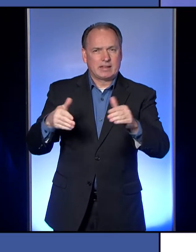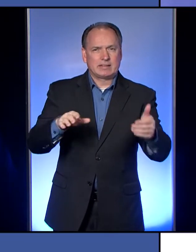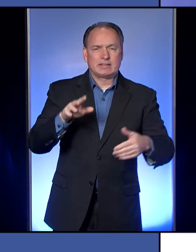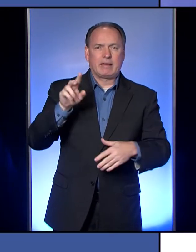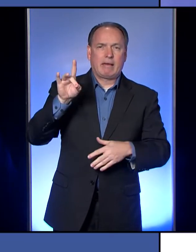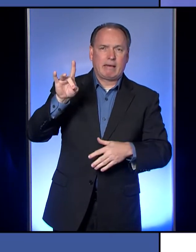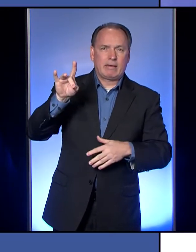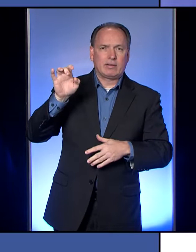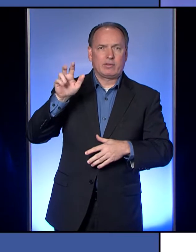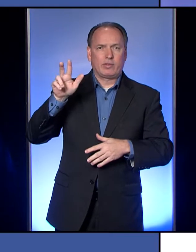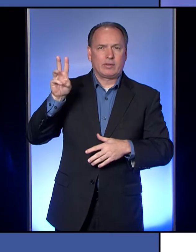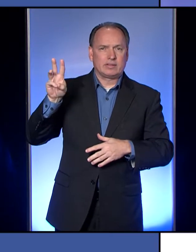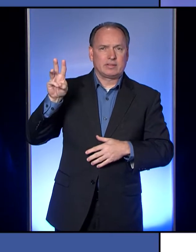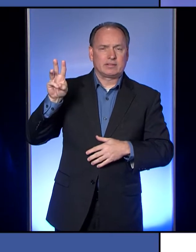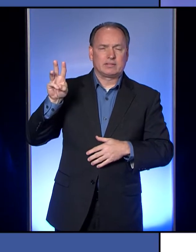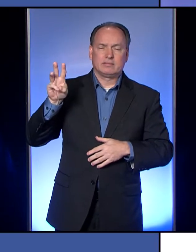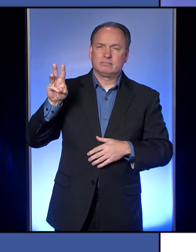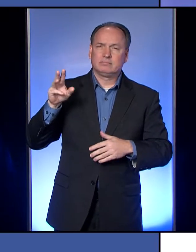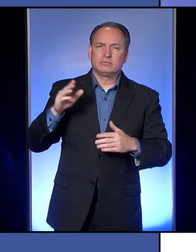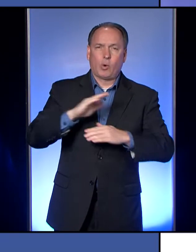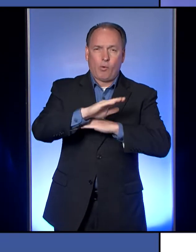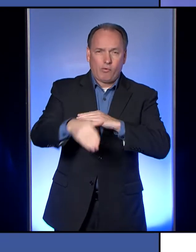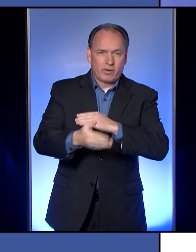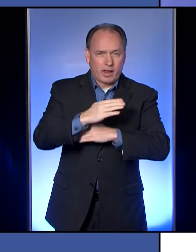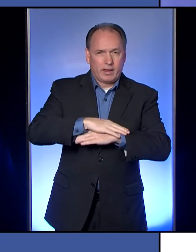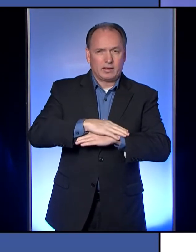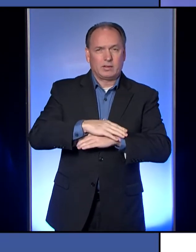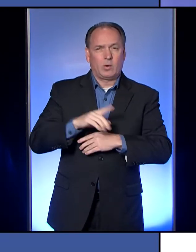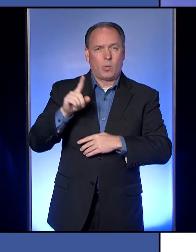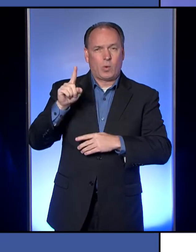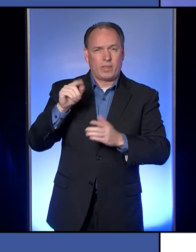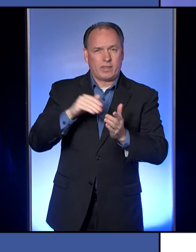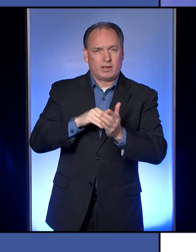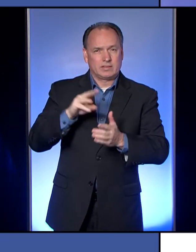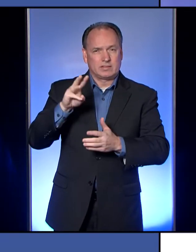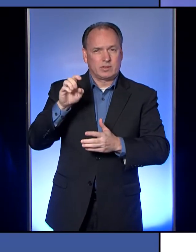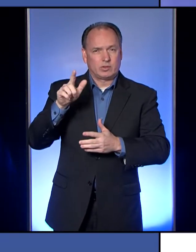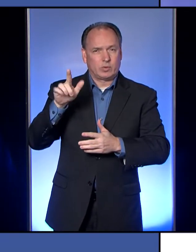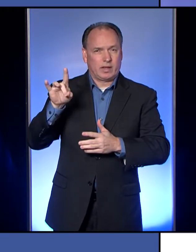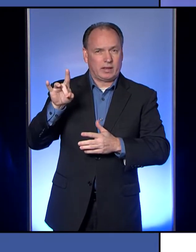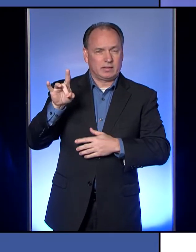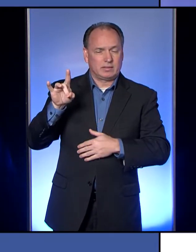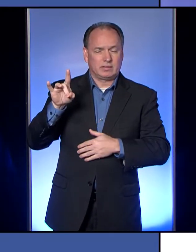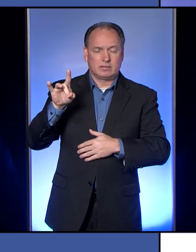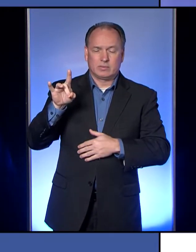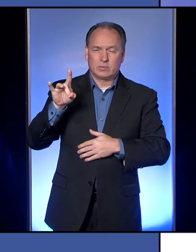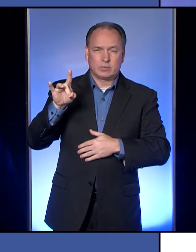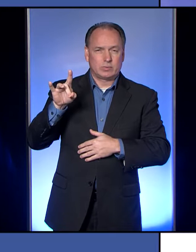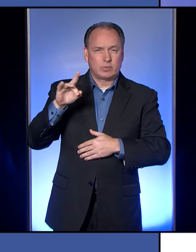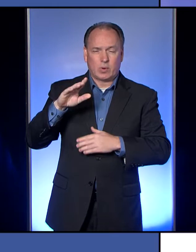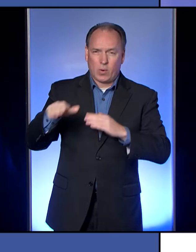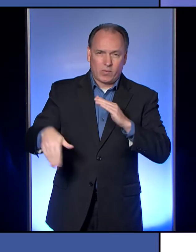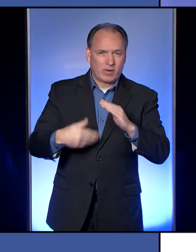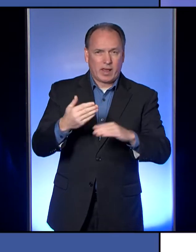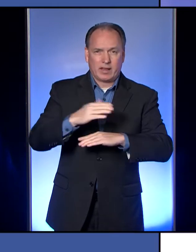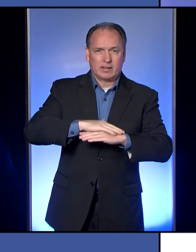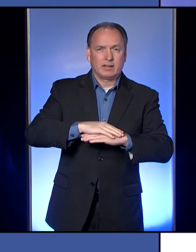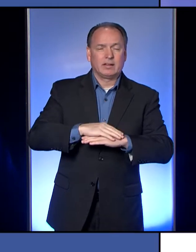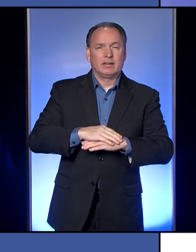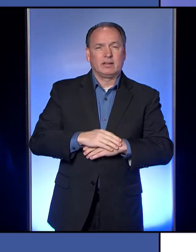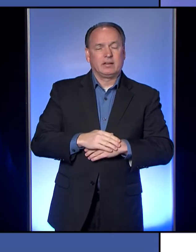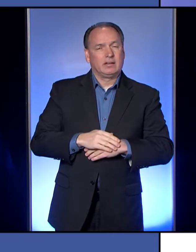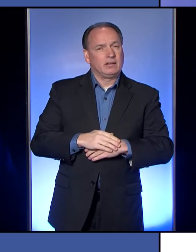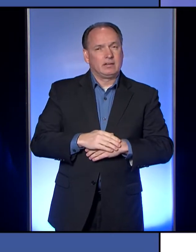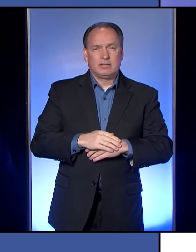That is 1,628 new cases and 80 new deaths recorded in the past